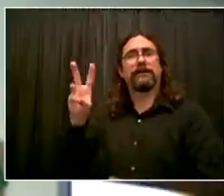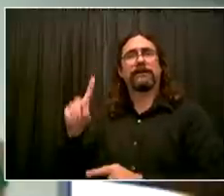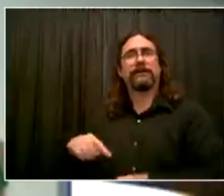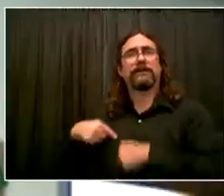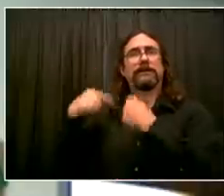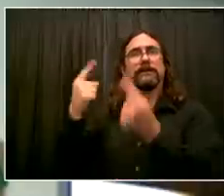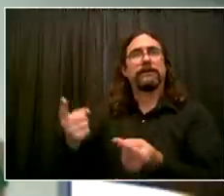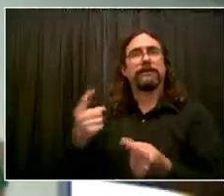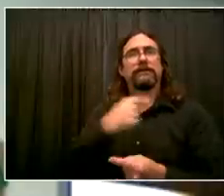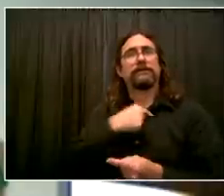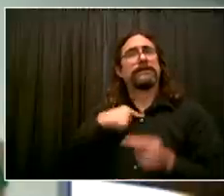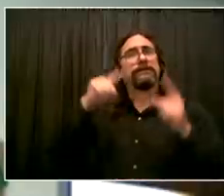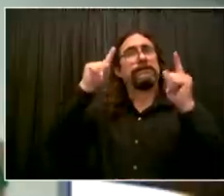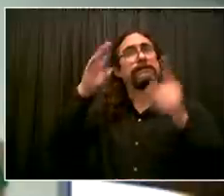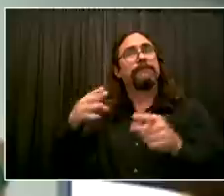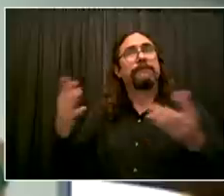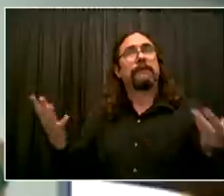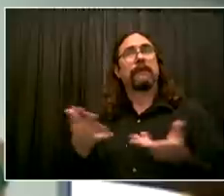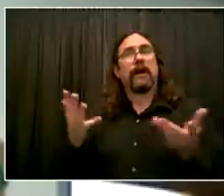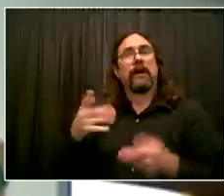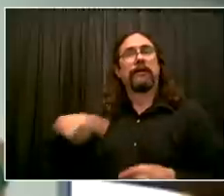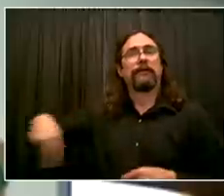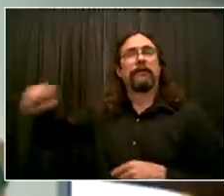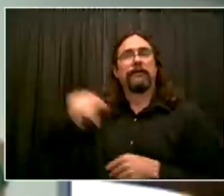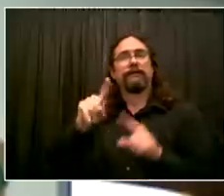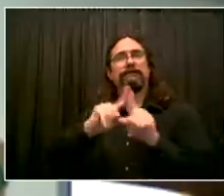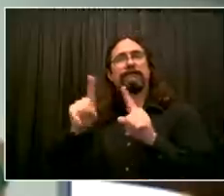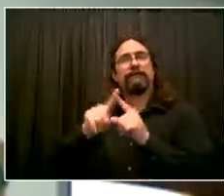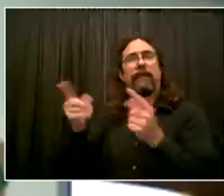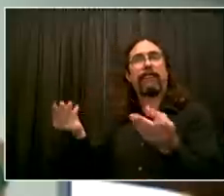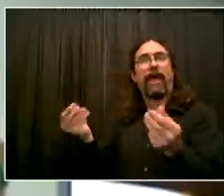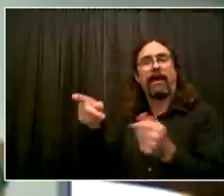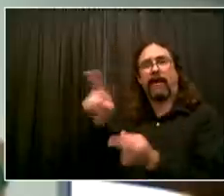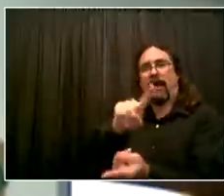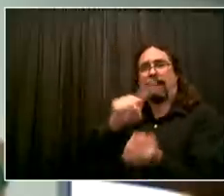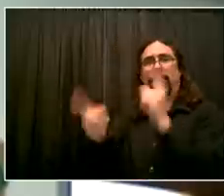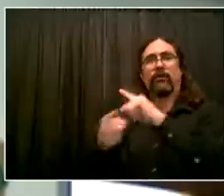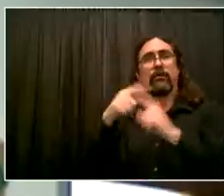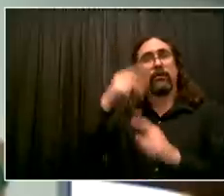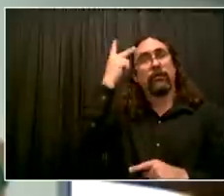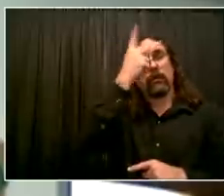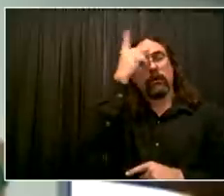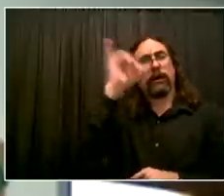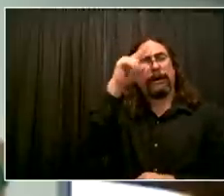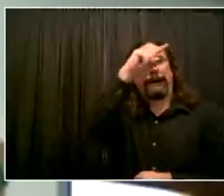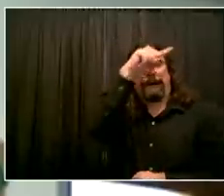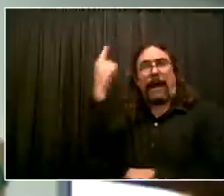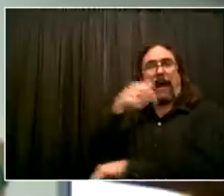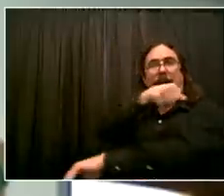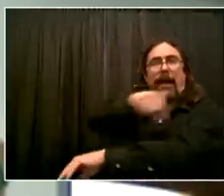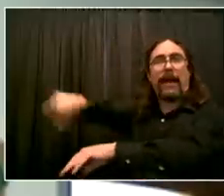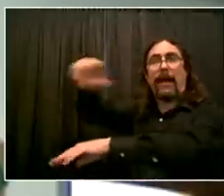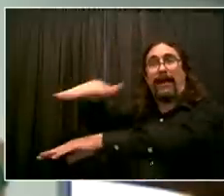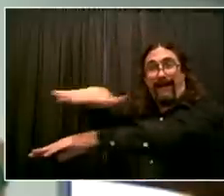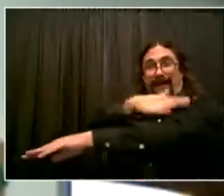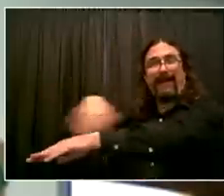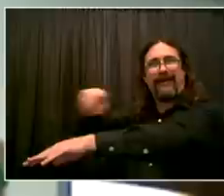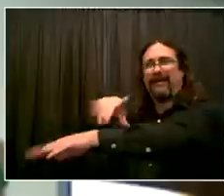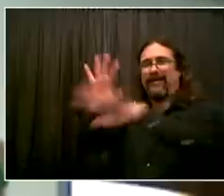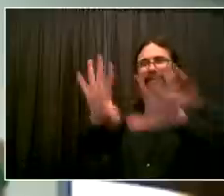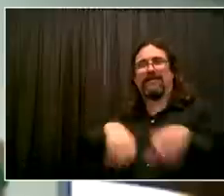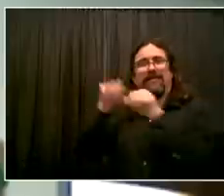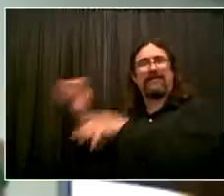do. And it's been a very productive partnership. We're able to be very flexible and deliver these goods quickly and